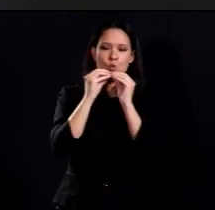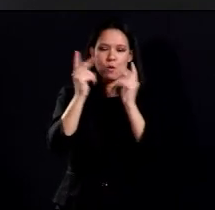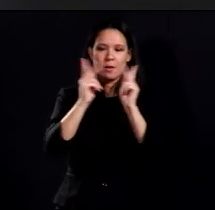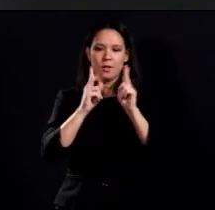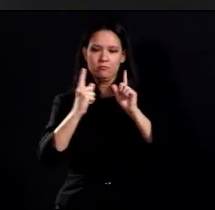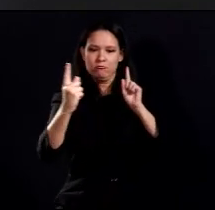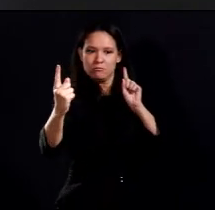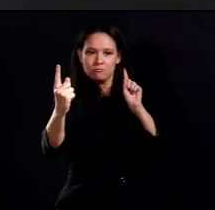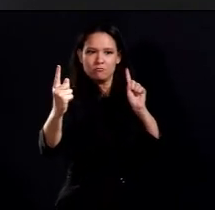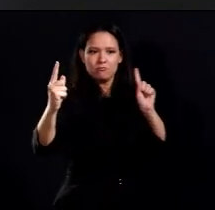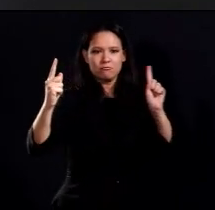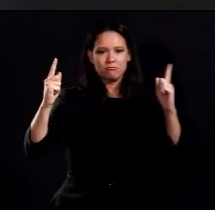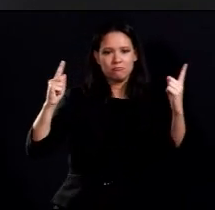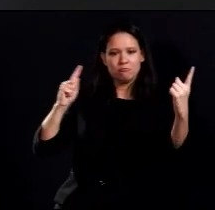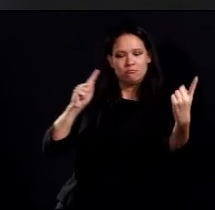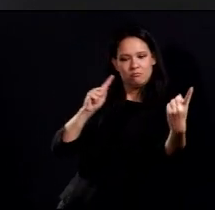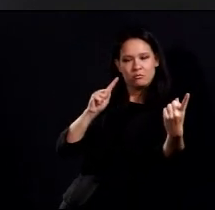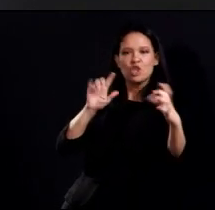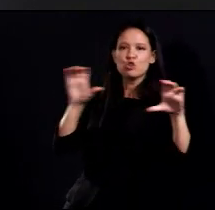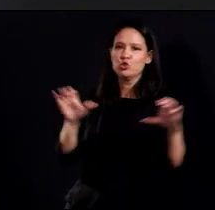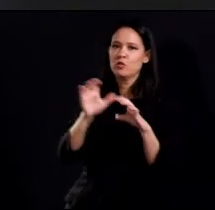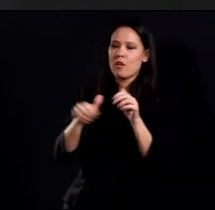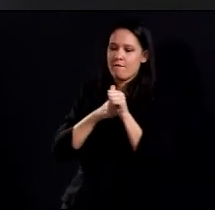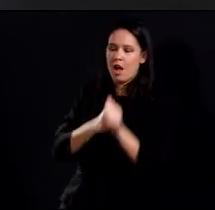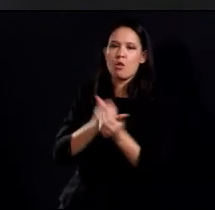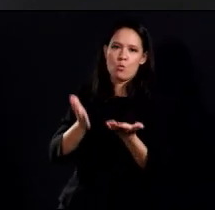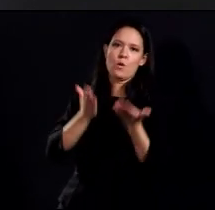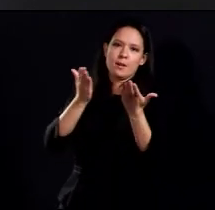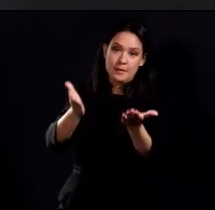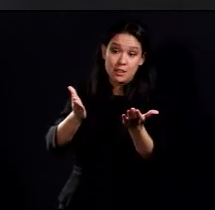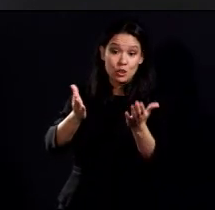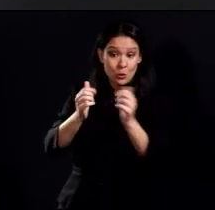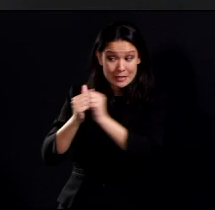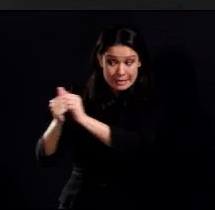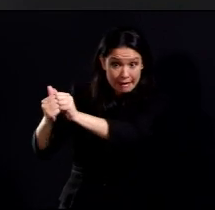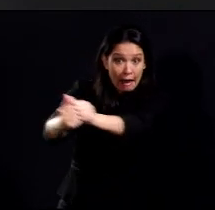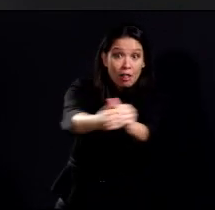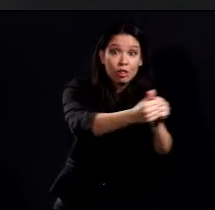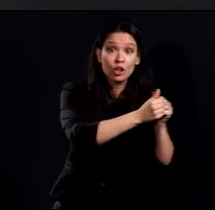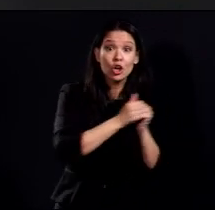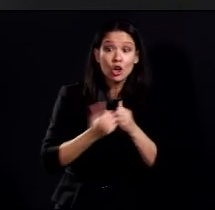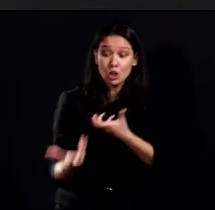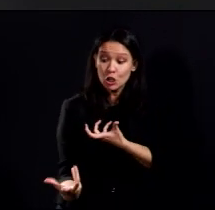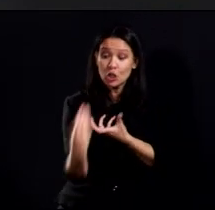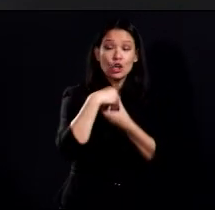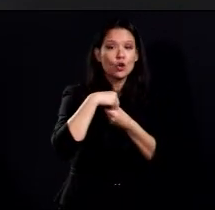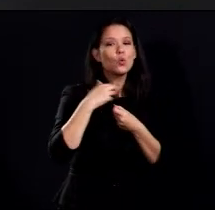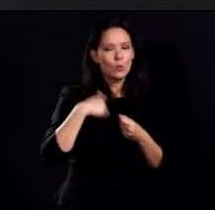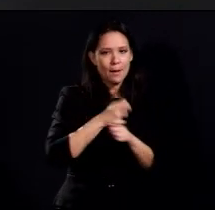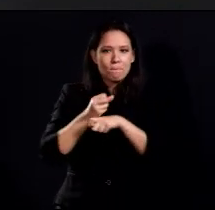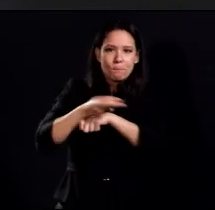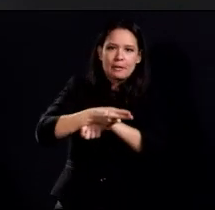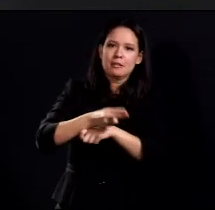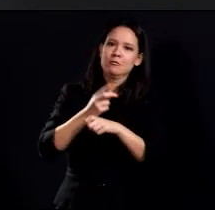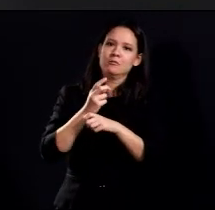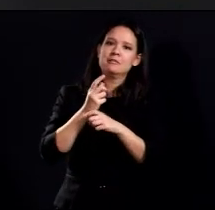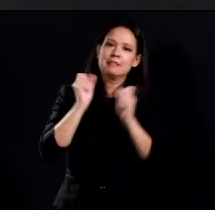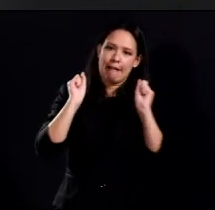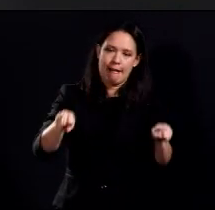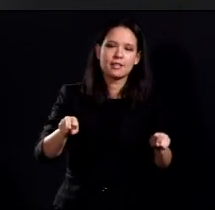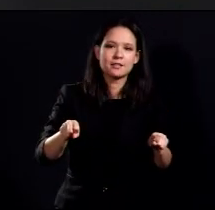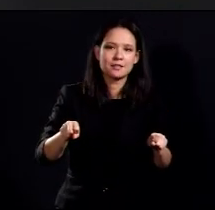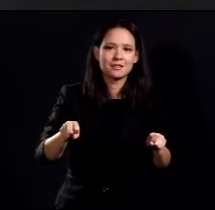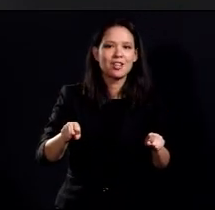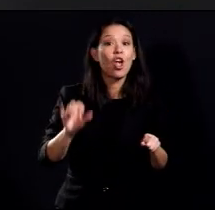distancing and doing what we're recommending. So together, we can beat COVID-19. And I